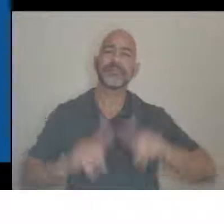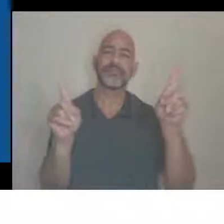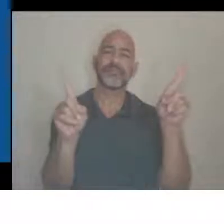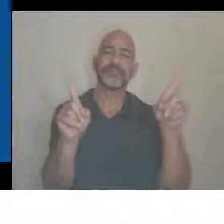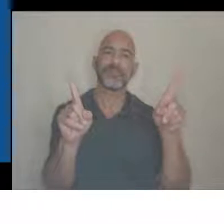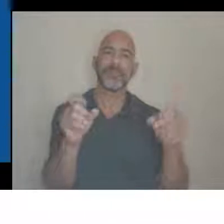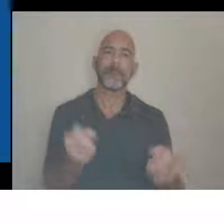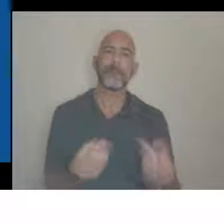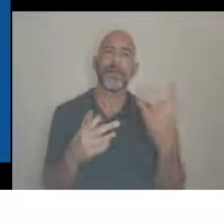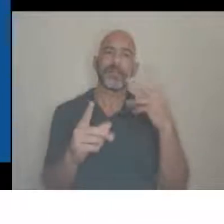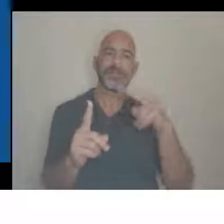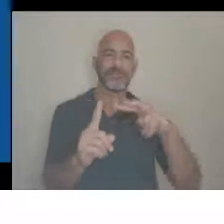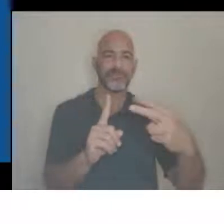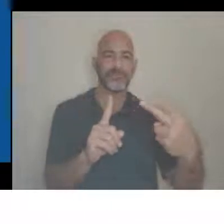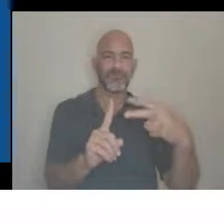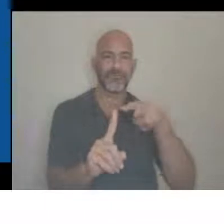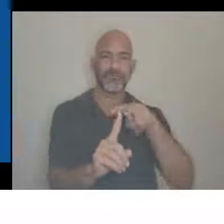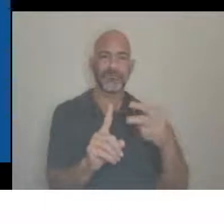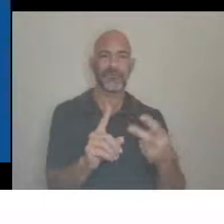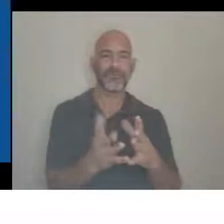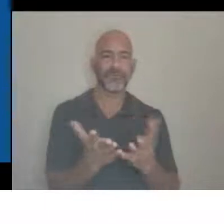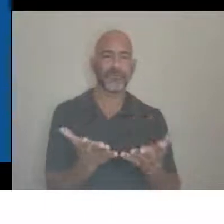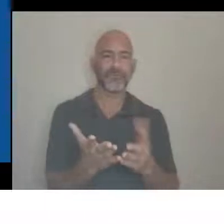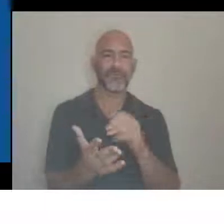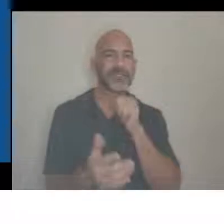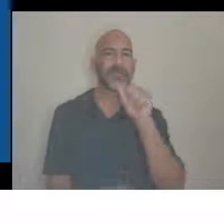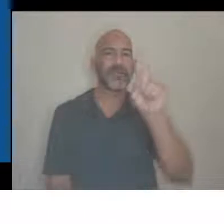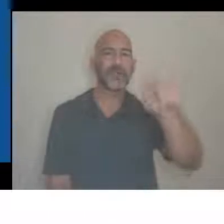of the disability community.